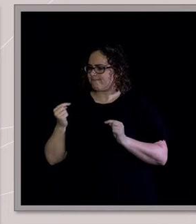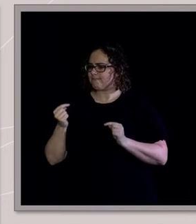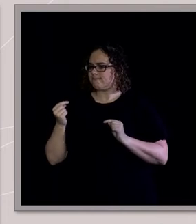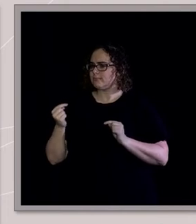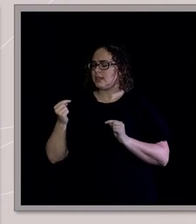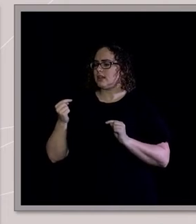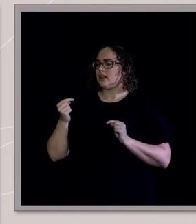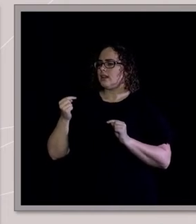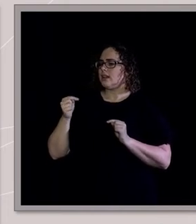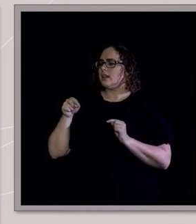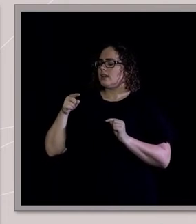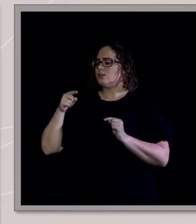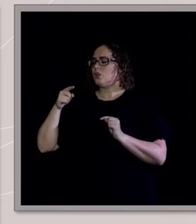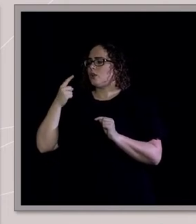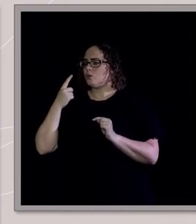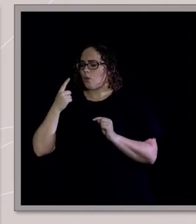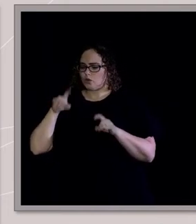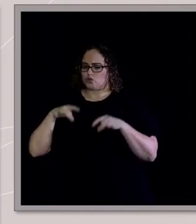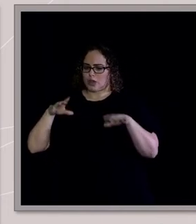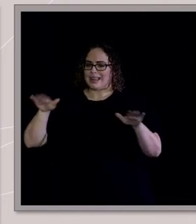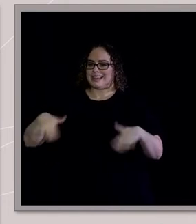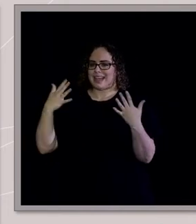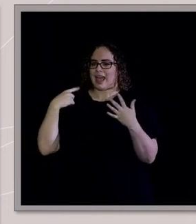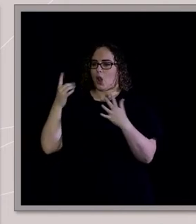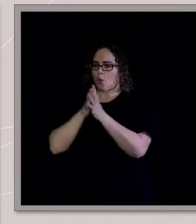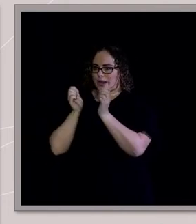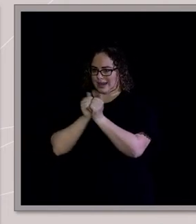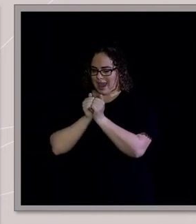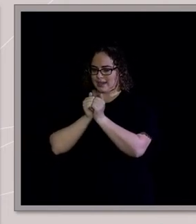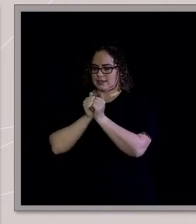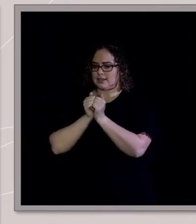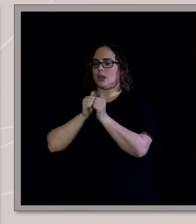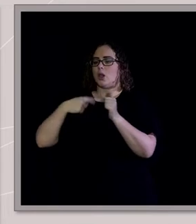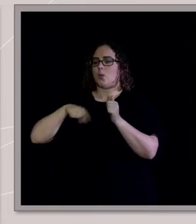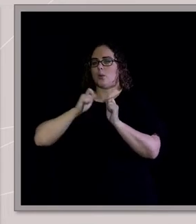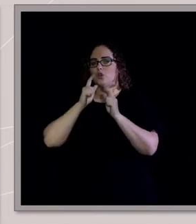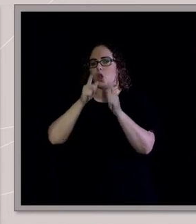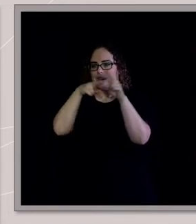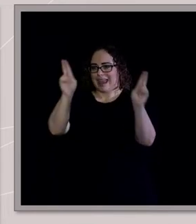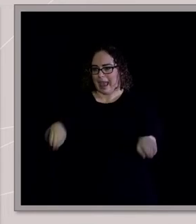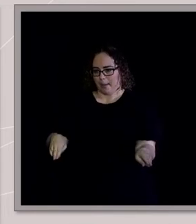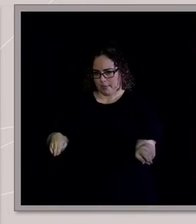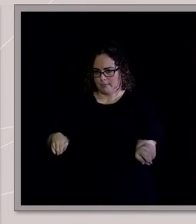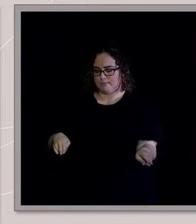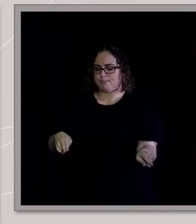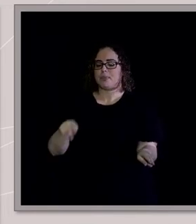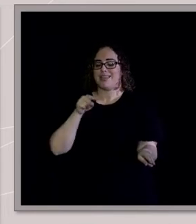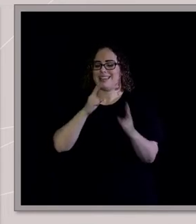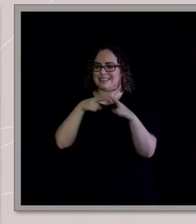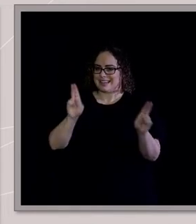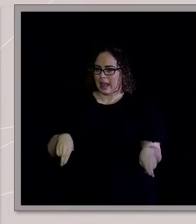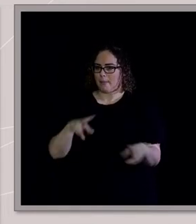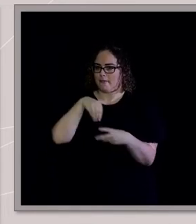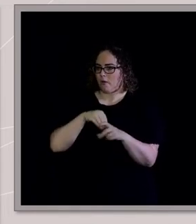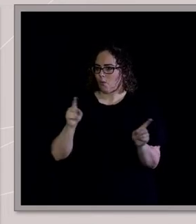youngies camp where we'd all go away for the Australia day long weekend, you'd sit there and we'd do the morals talk. They'd hand around these sheets of